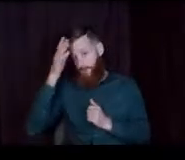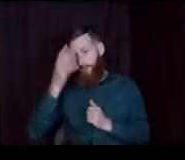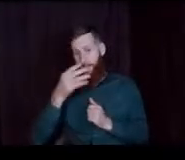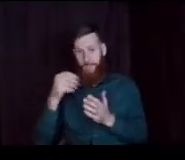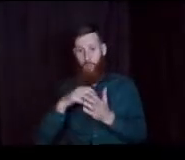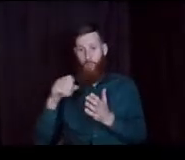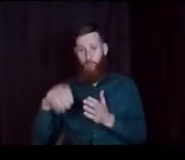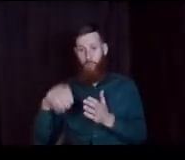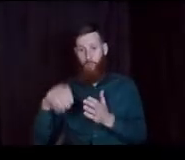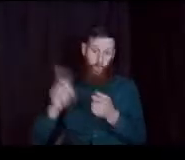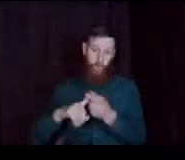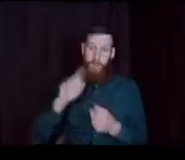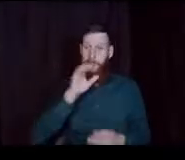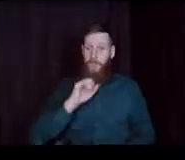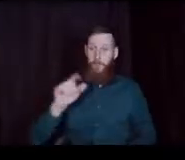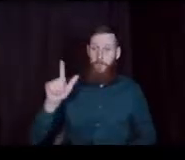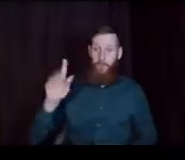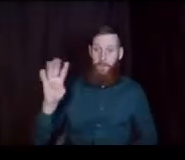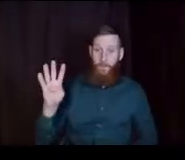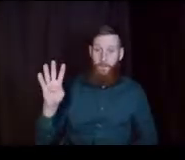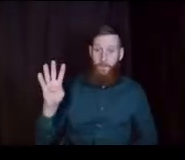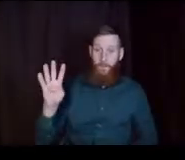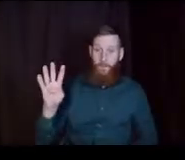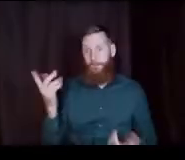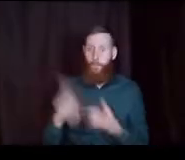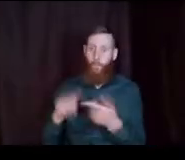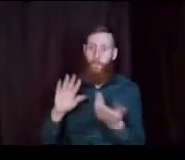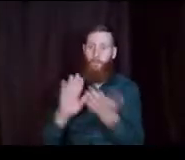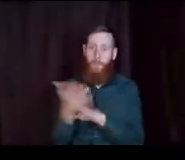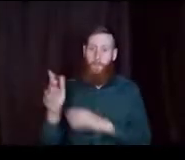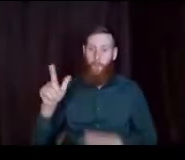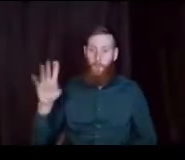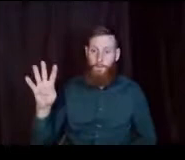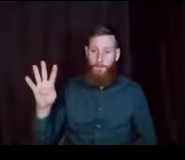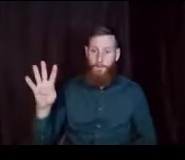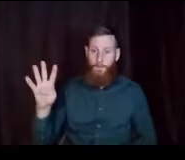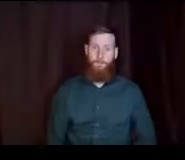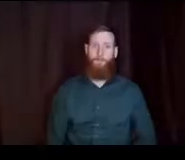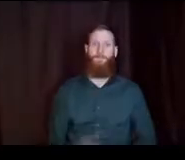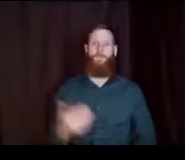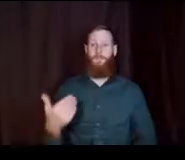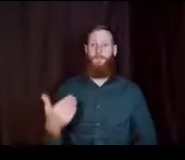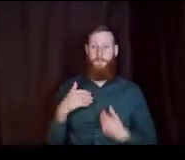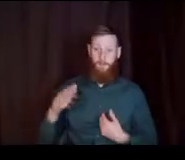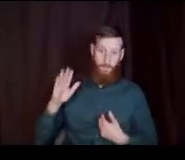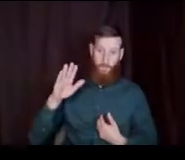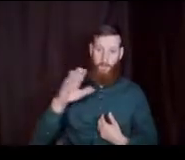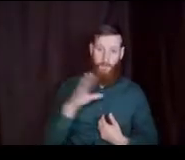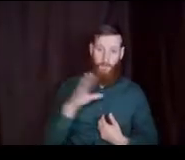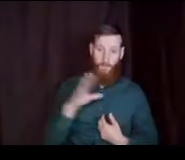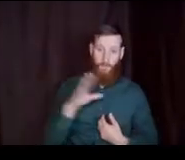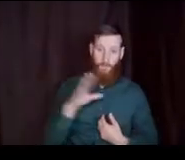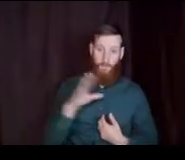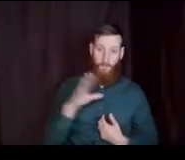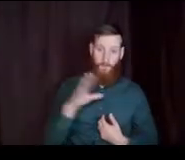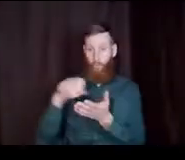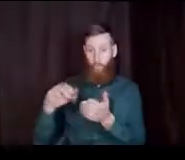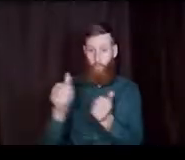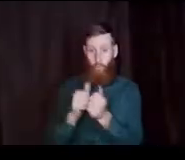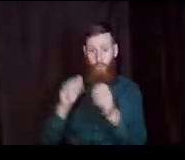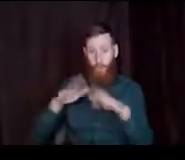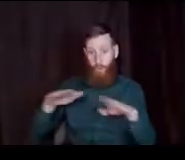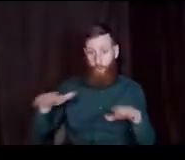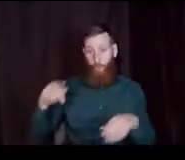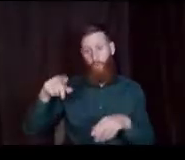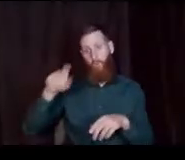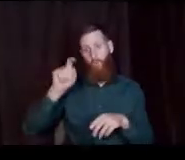until the age of 24. Well, until you turn 24. If you have your own dependence, so if you're a student with children, you